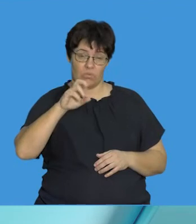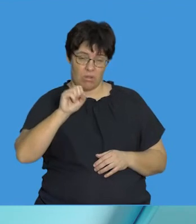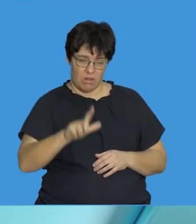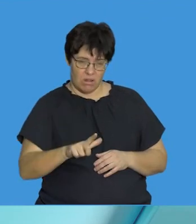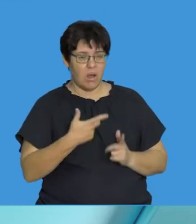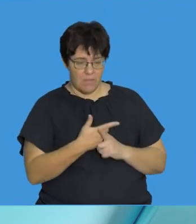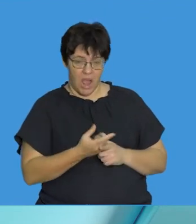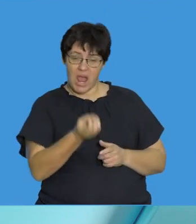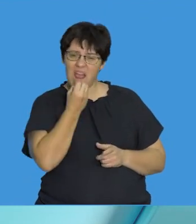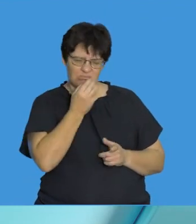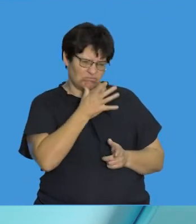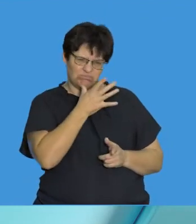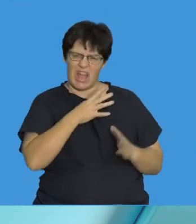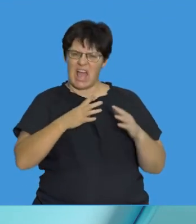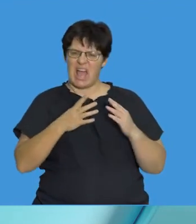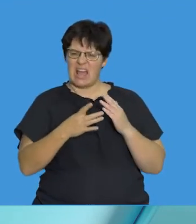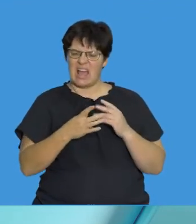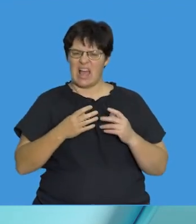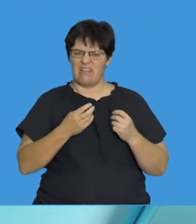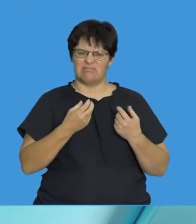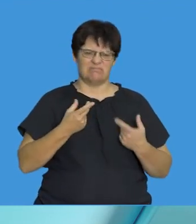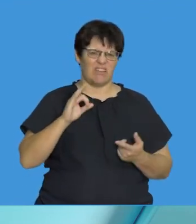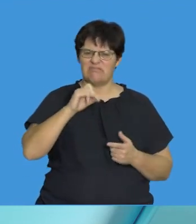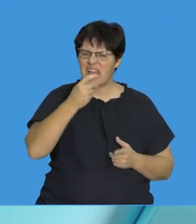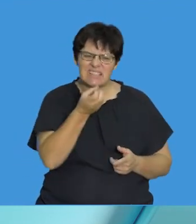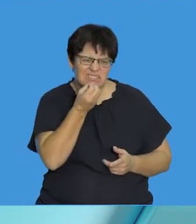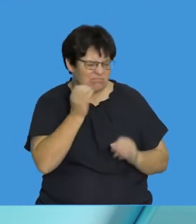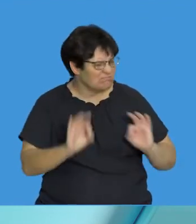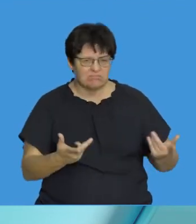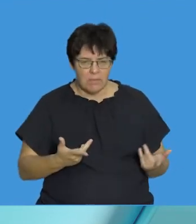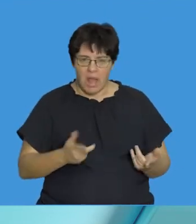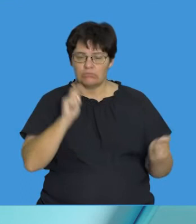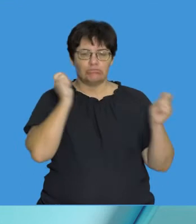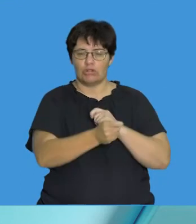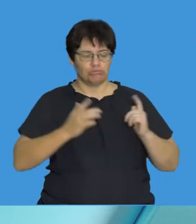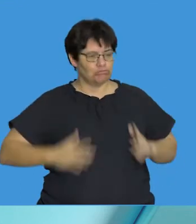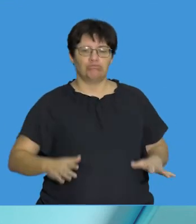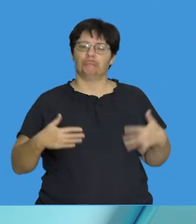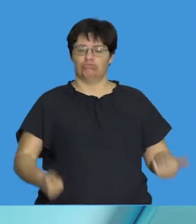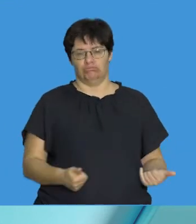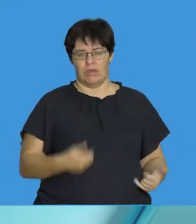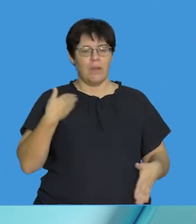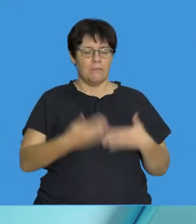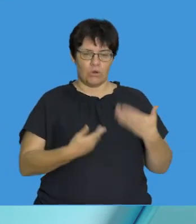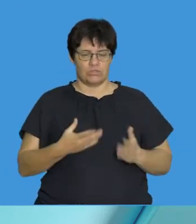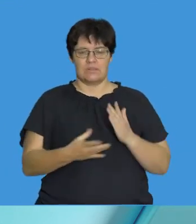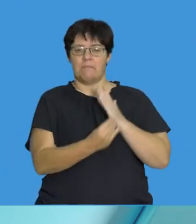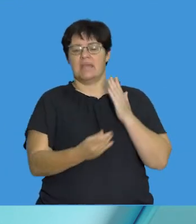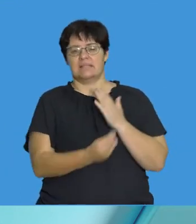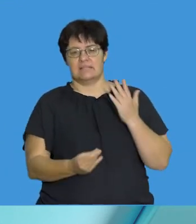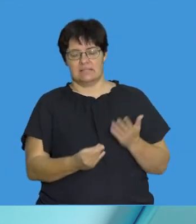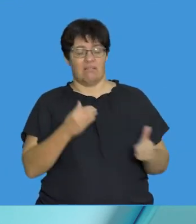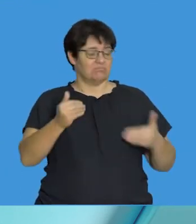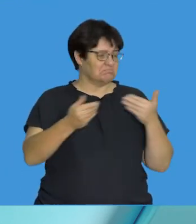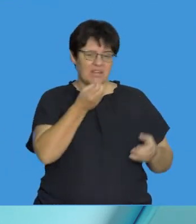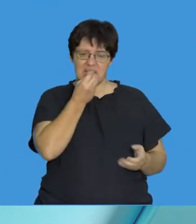by the effect of consuming that. So the protein has changed and that has allowed them to be able to process meat